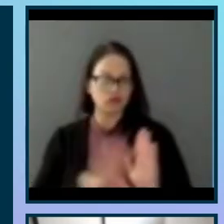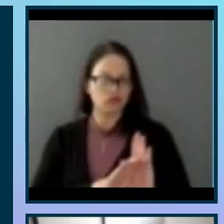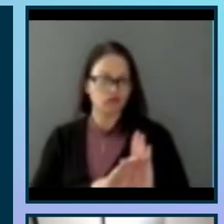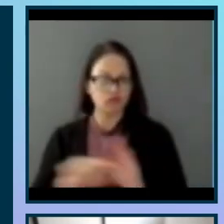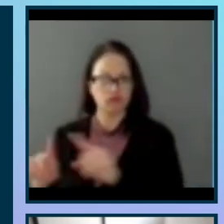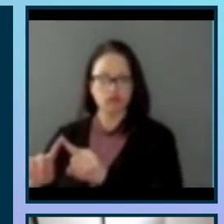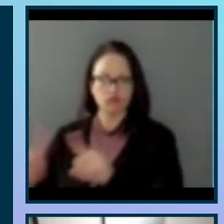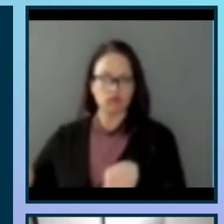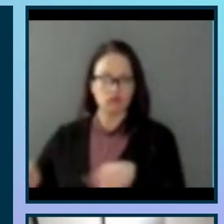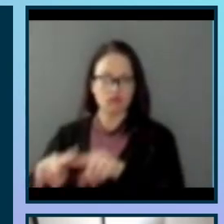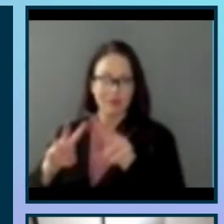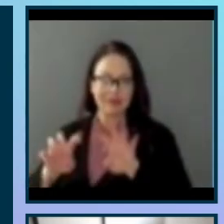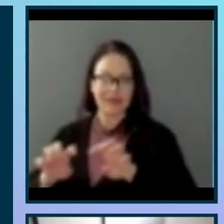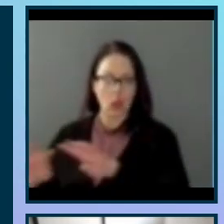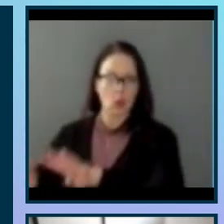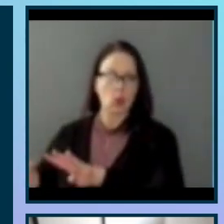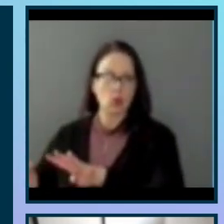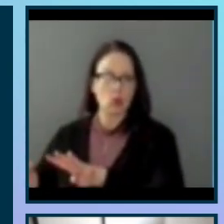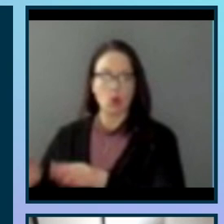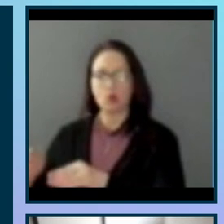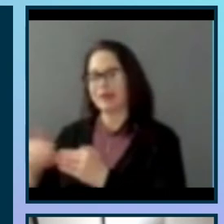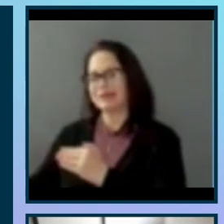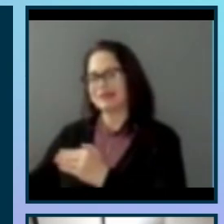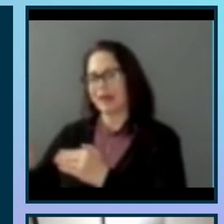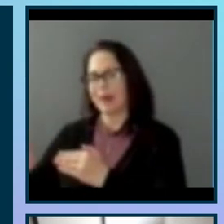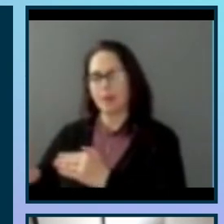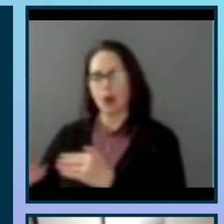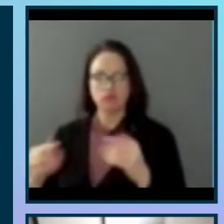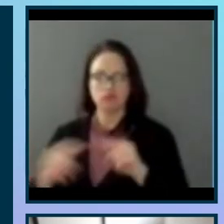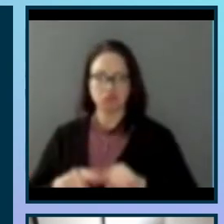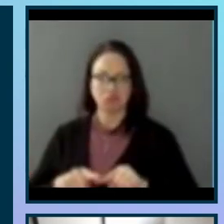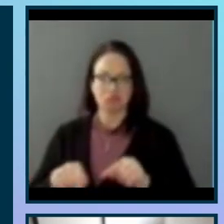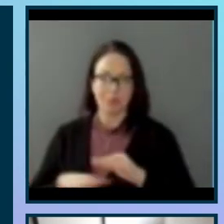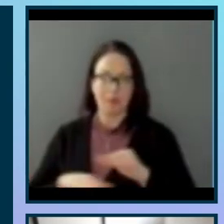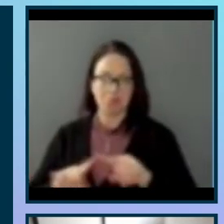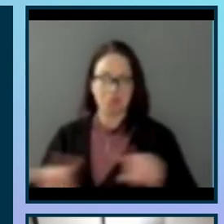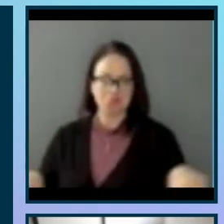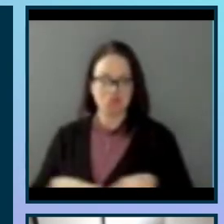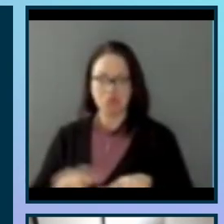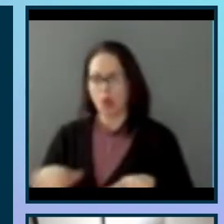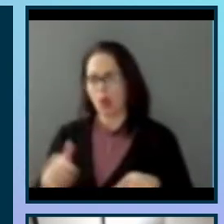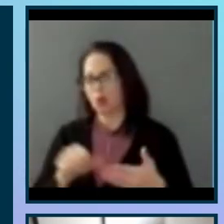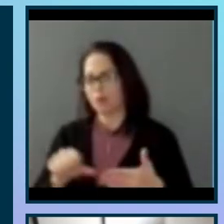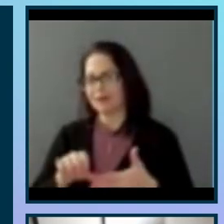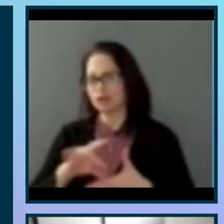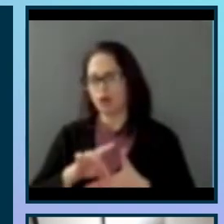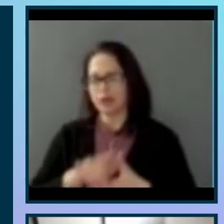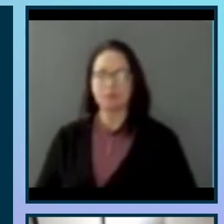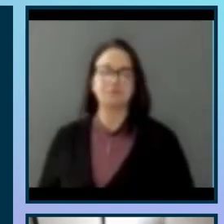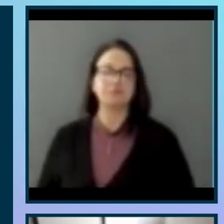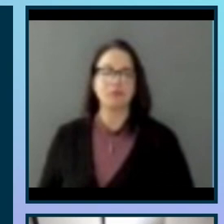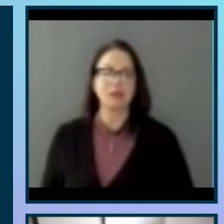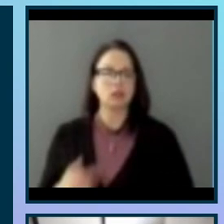box is for downloads and sidebar items, and the next box is for other page content. So I think it's really